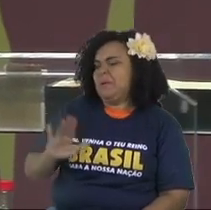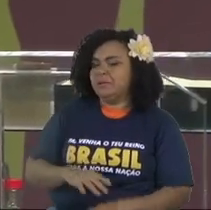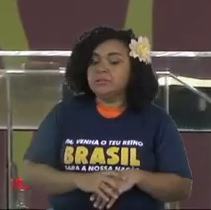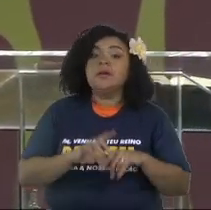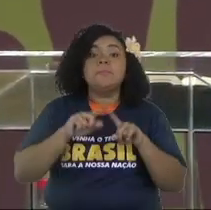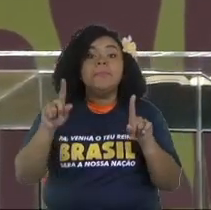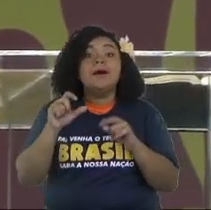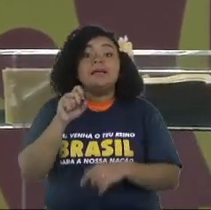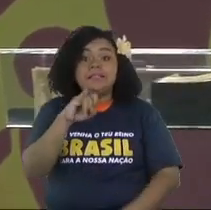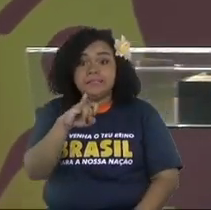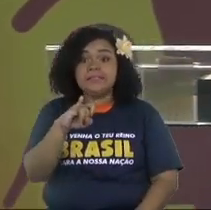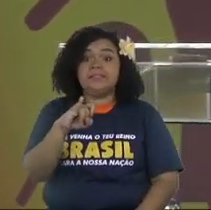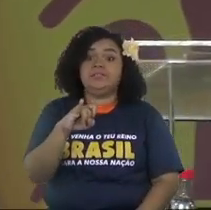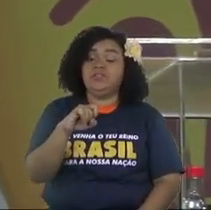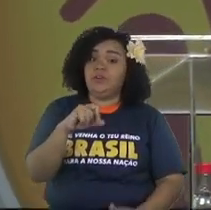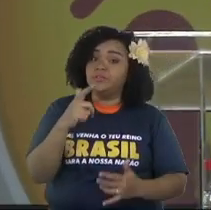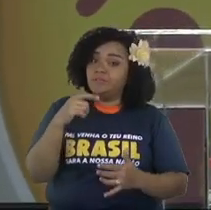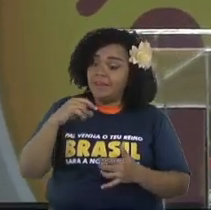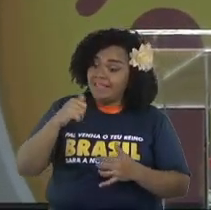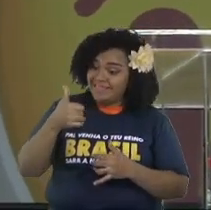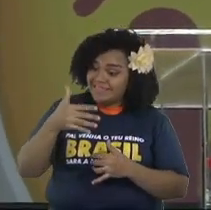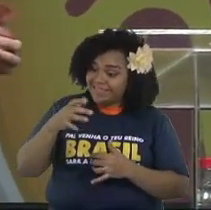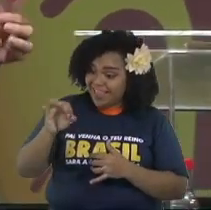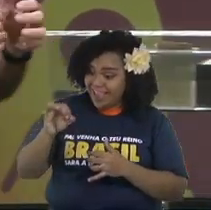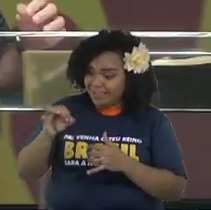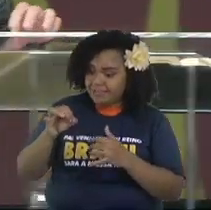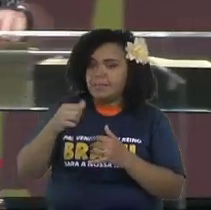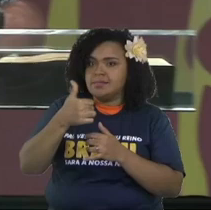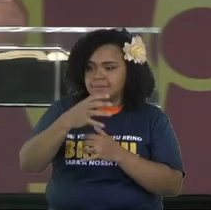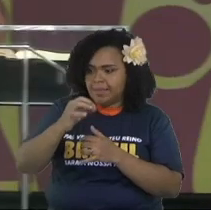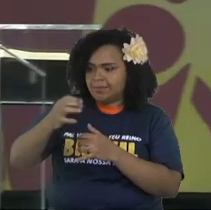because 10 of it gives me a blue.